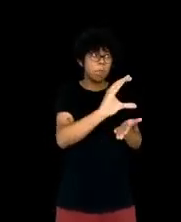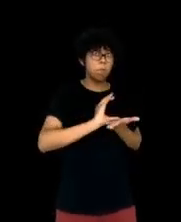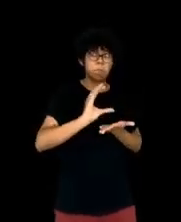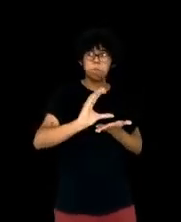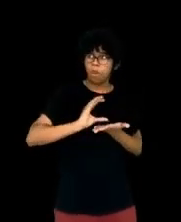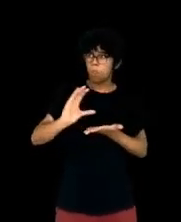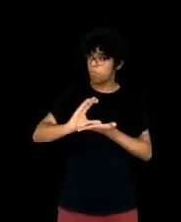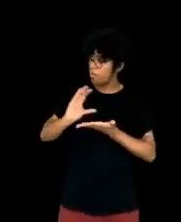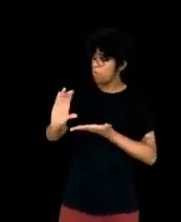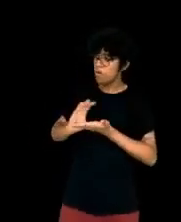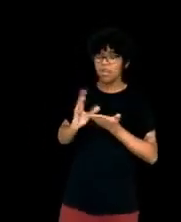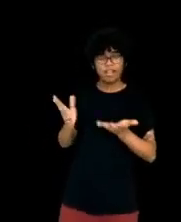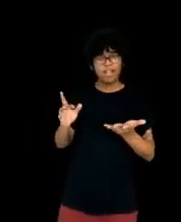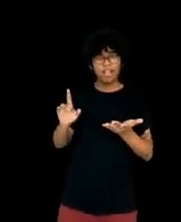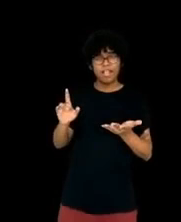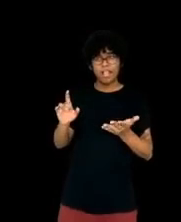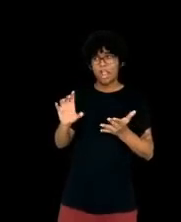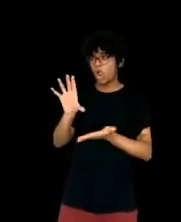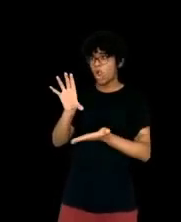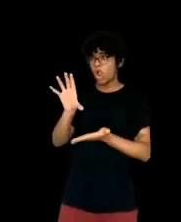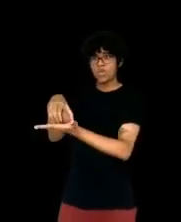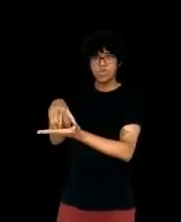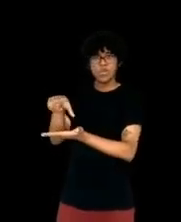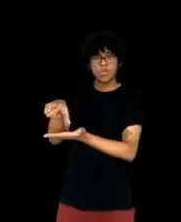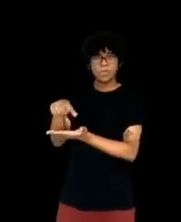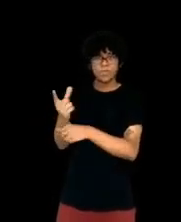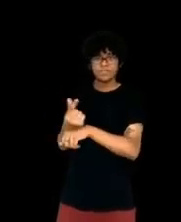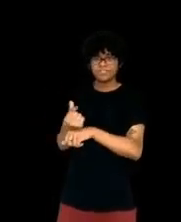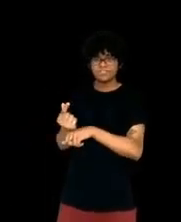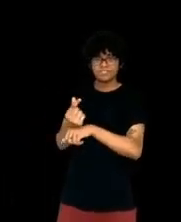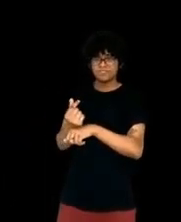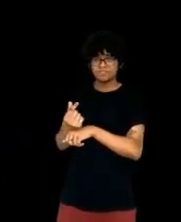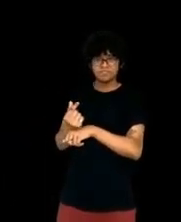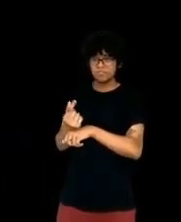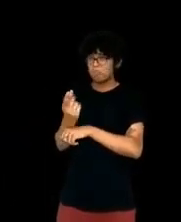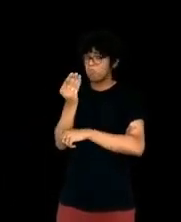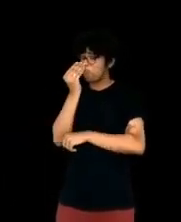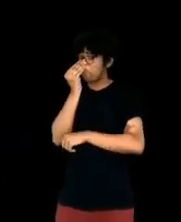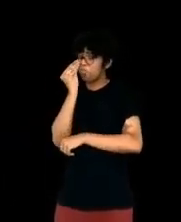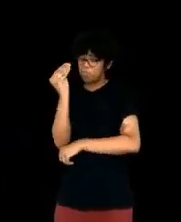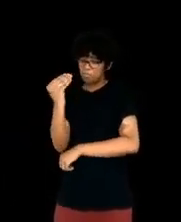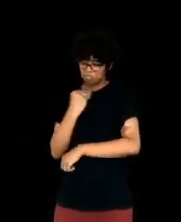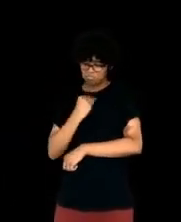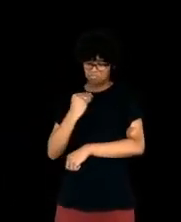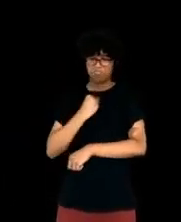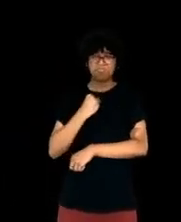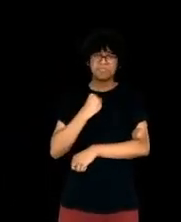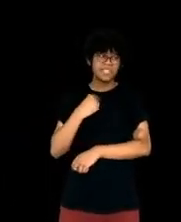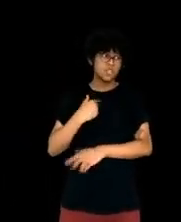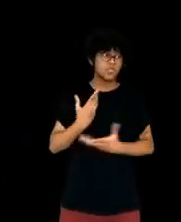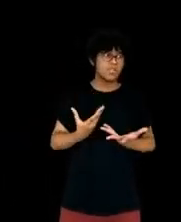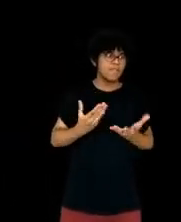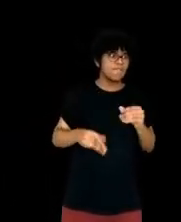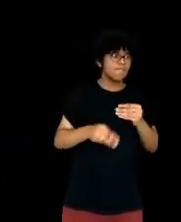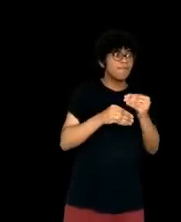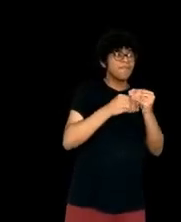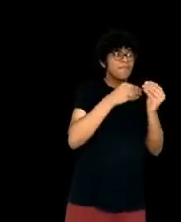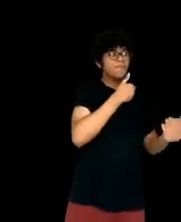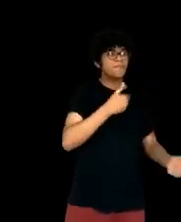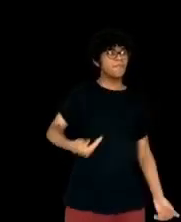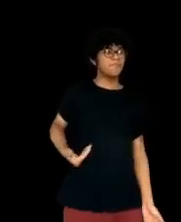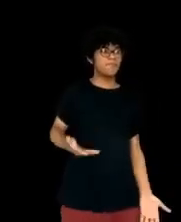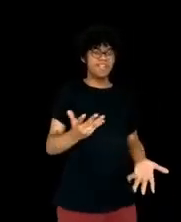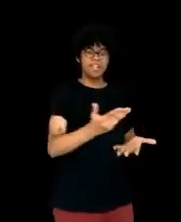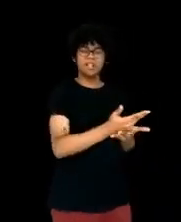really cares about my efforts to aggregate public documents. However, in this case, I do have a